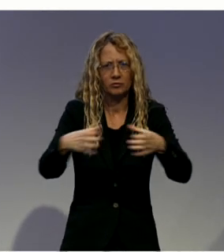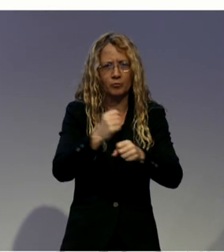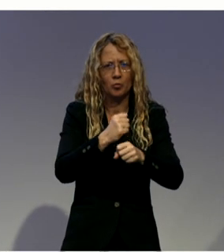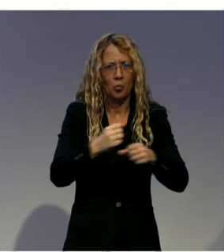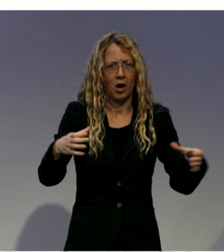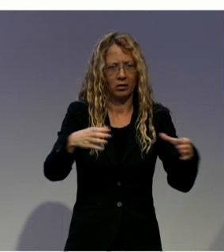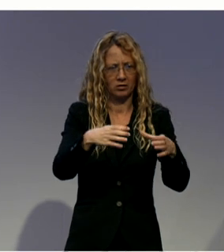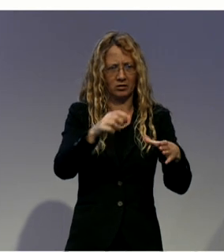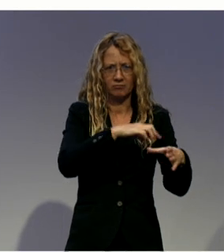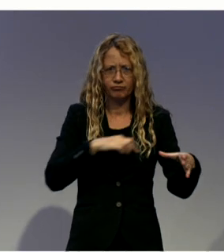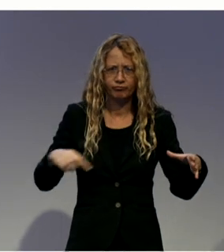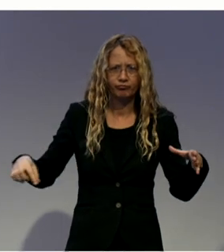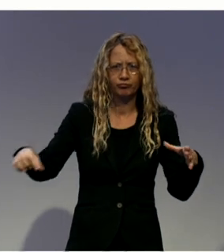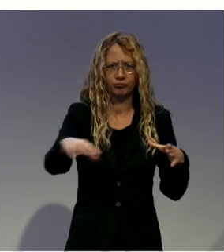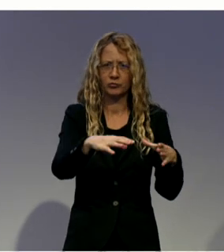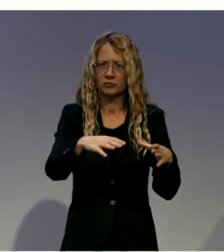address the needs of our clients.